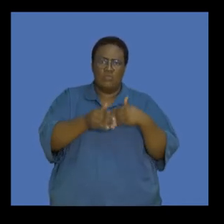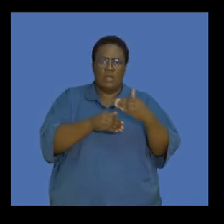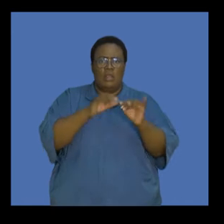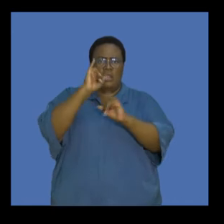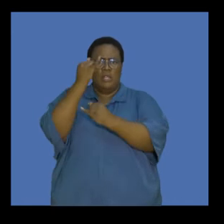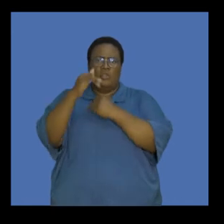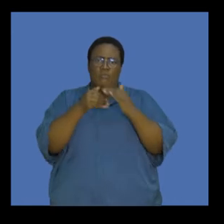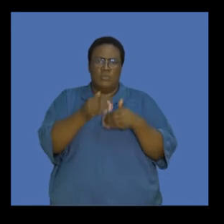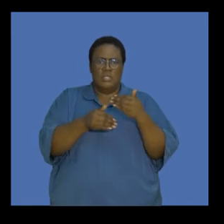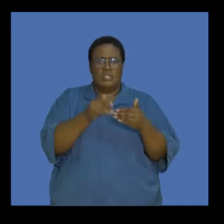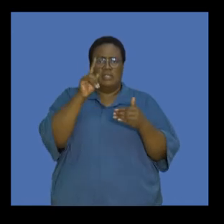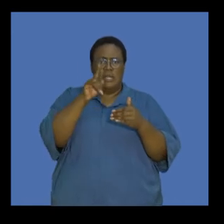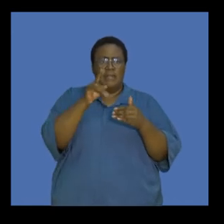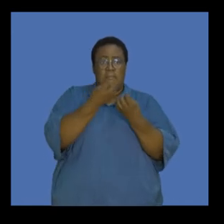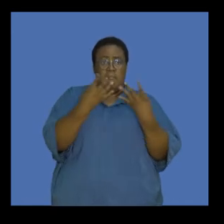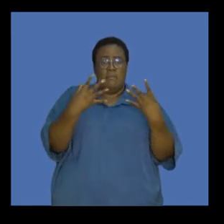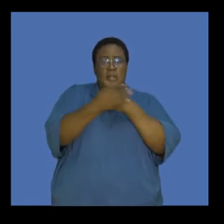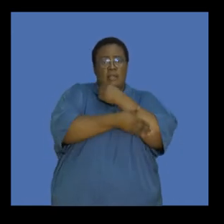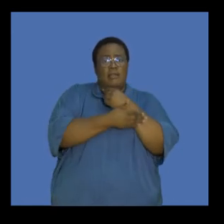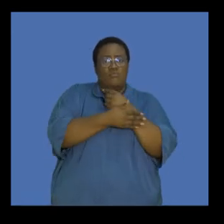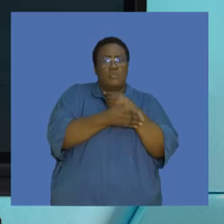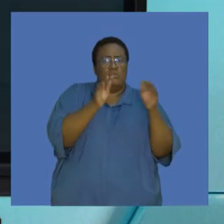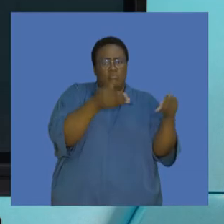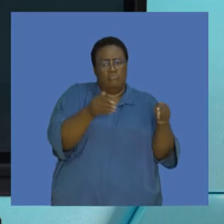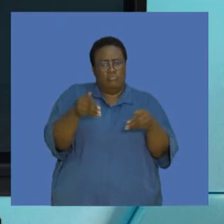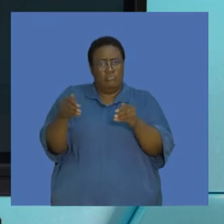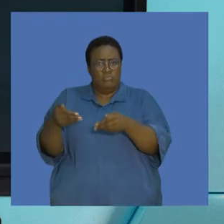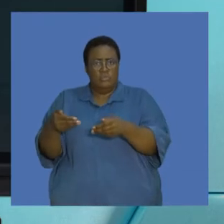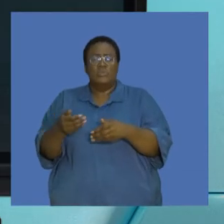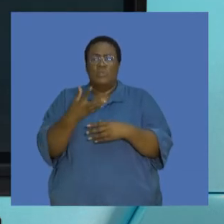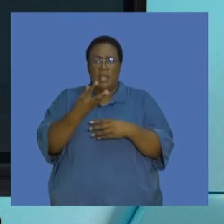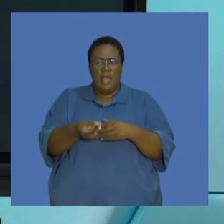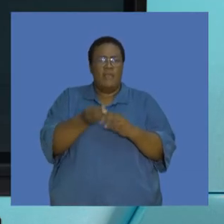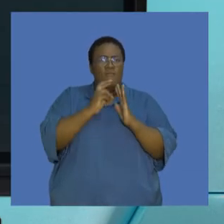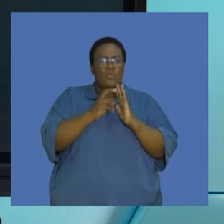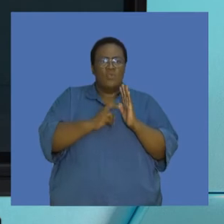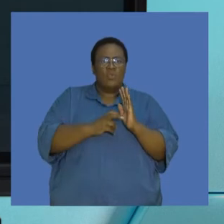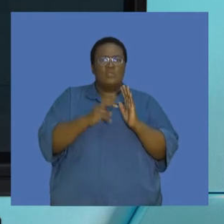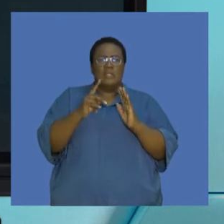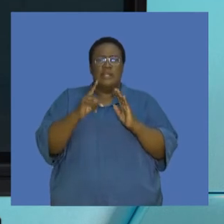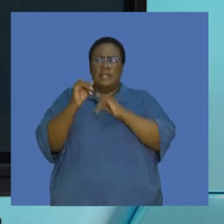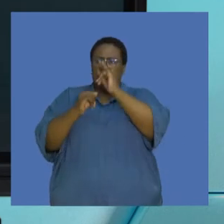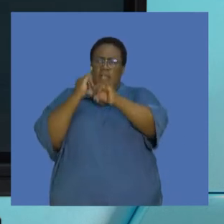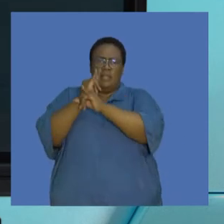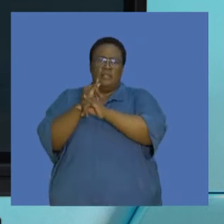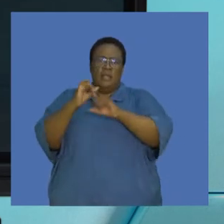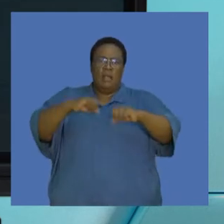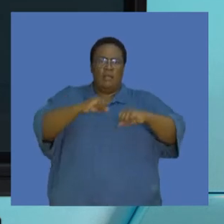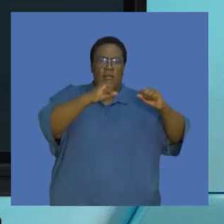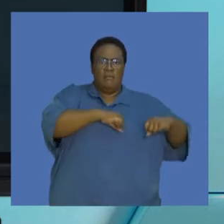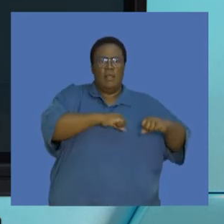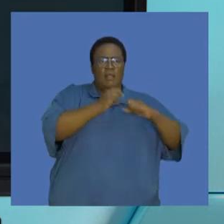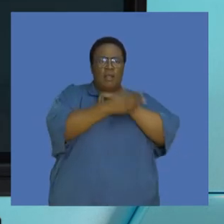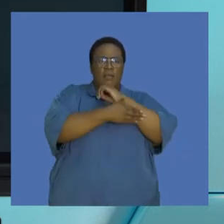processes that have been introduced by various countries. and there have been various protocols and international agreements that countries have